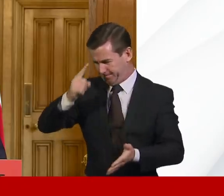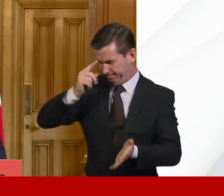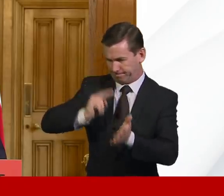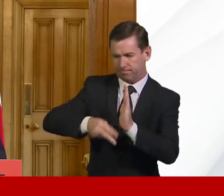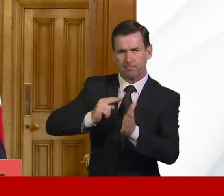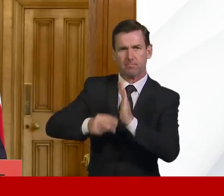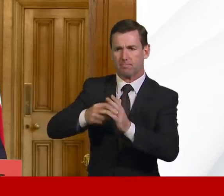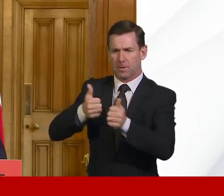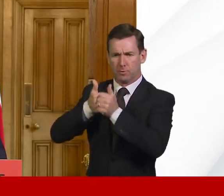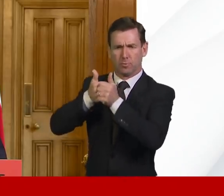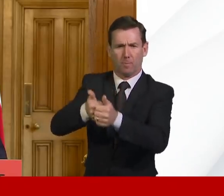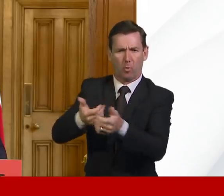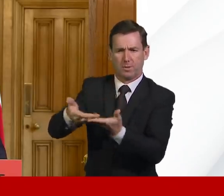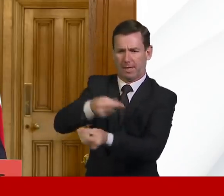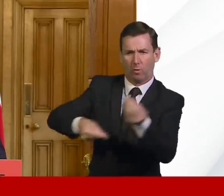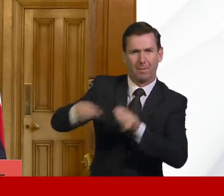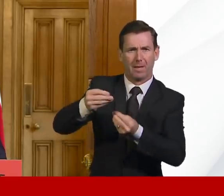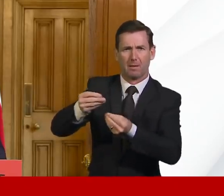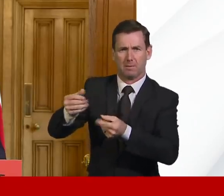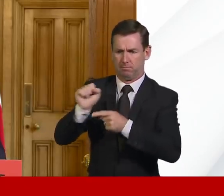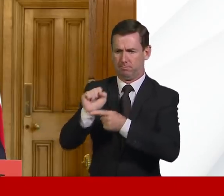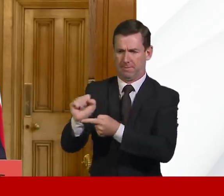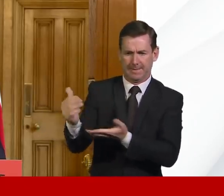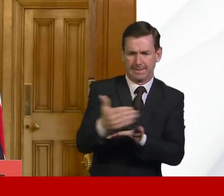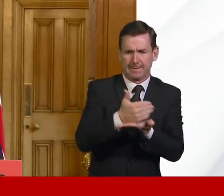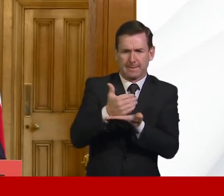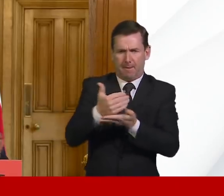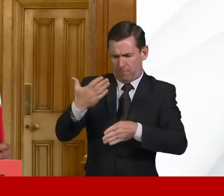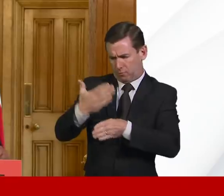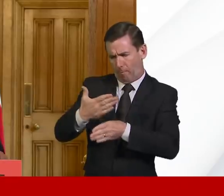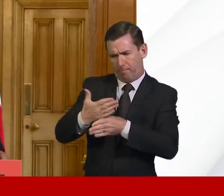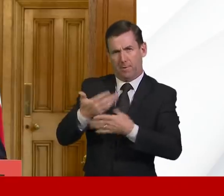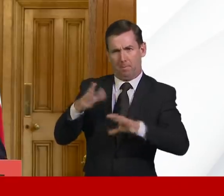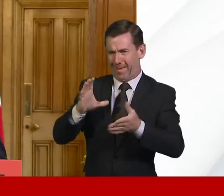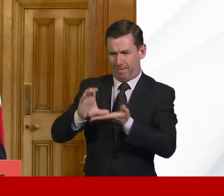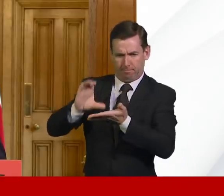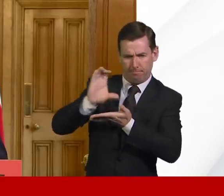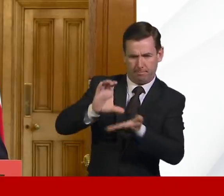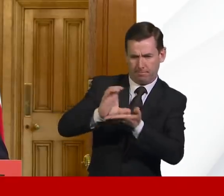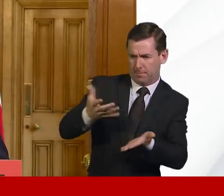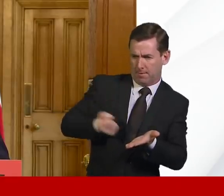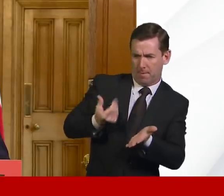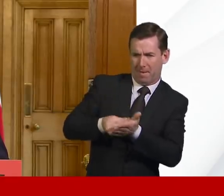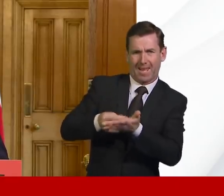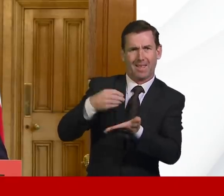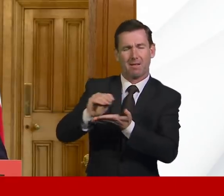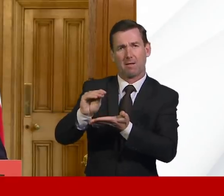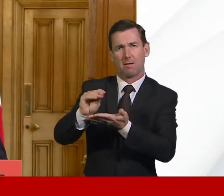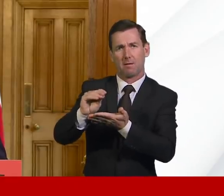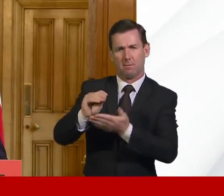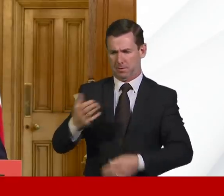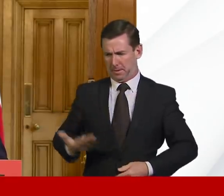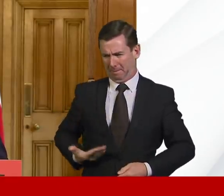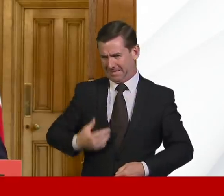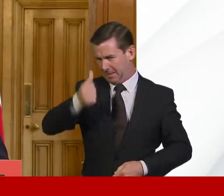support our economy, to save jobs and secure livelihoods. To help businesses pull through